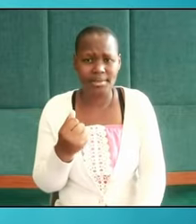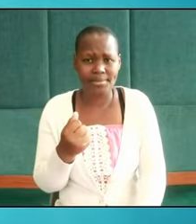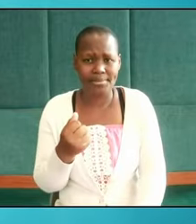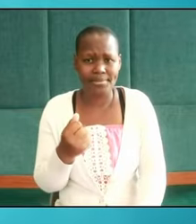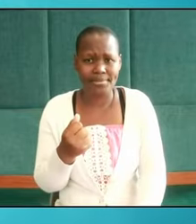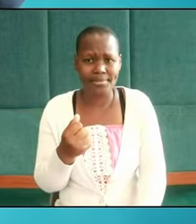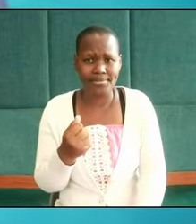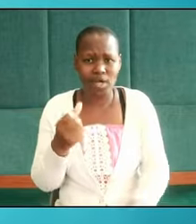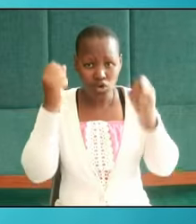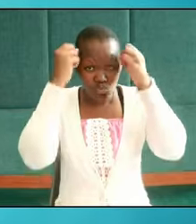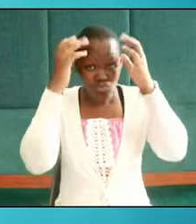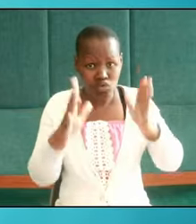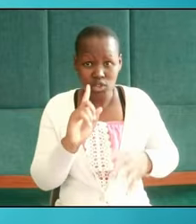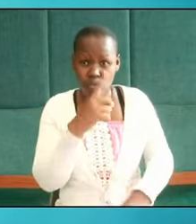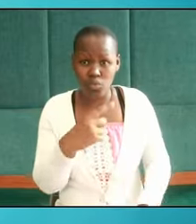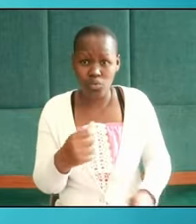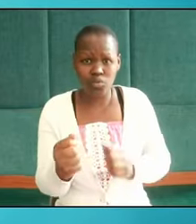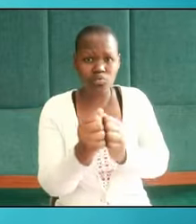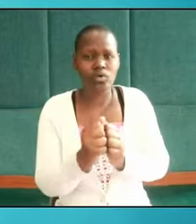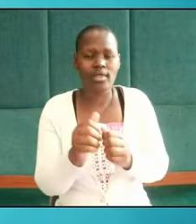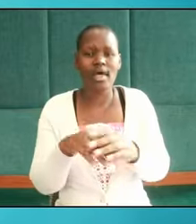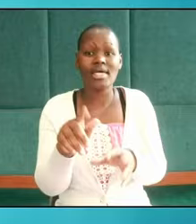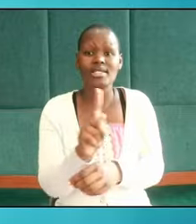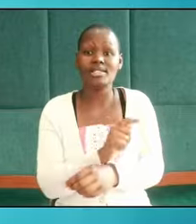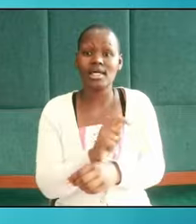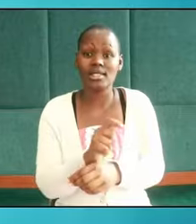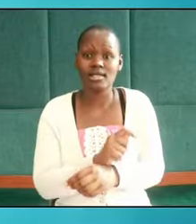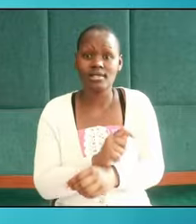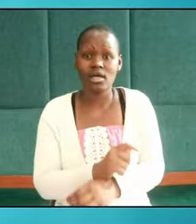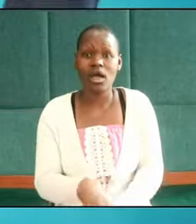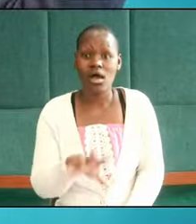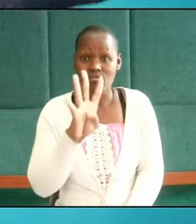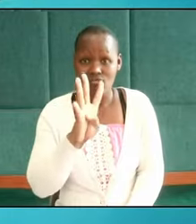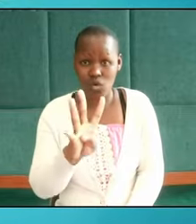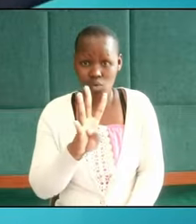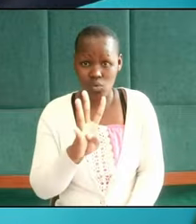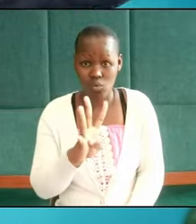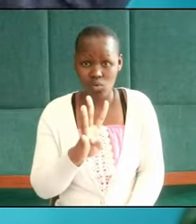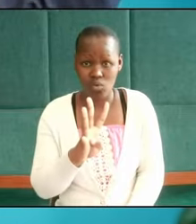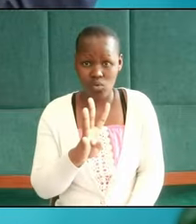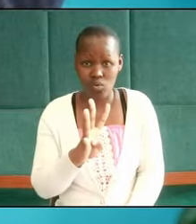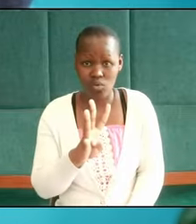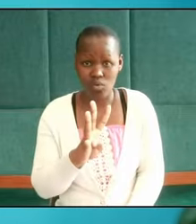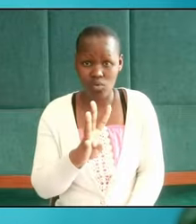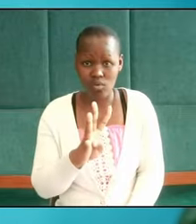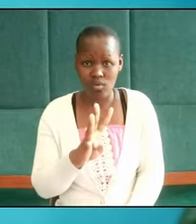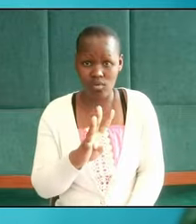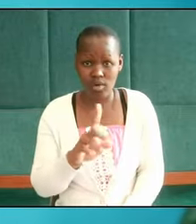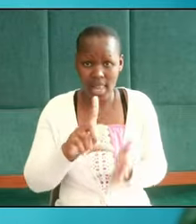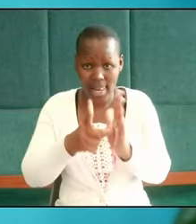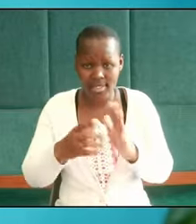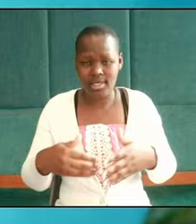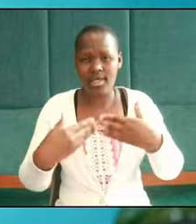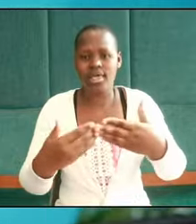students that were together in training these four were elected and given higher